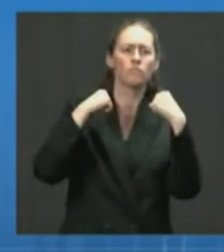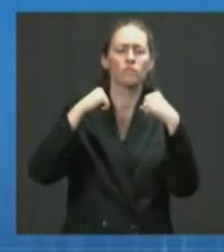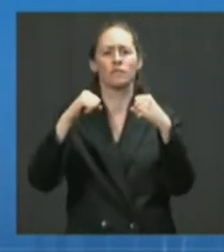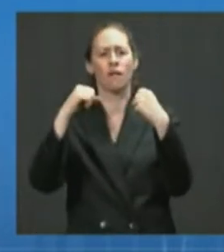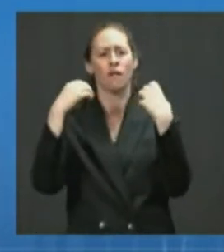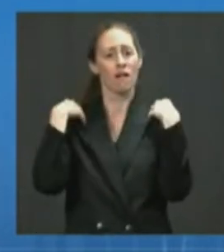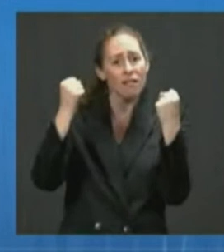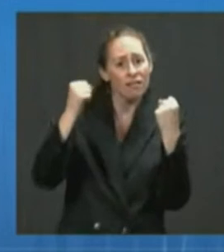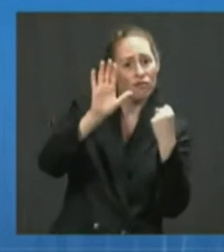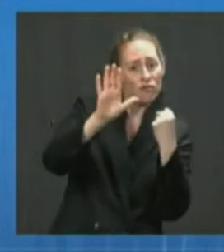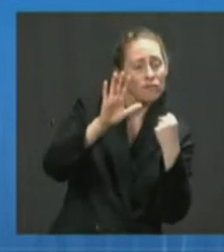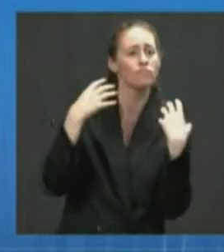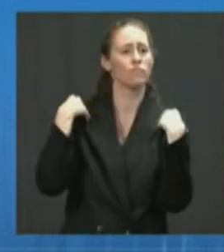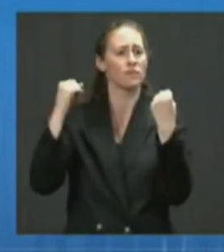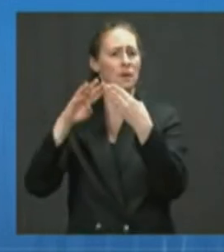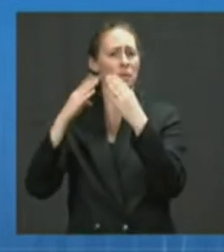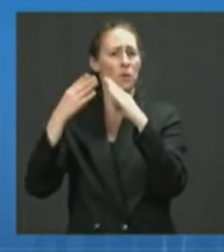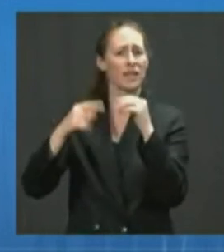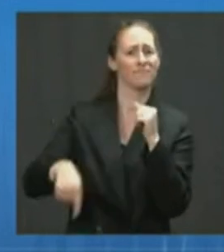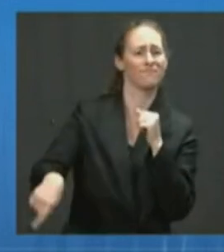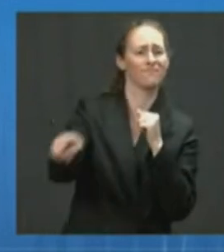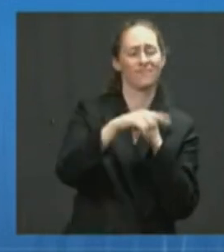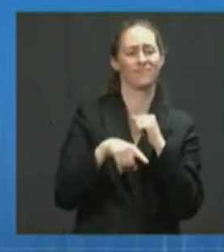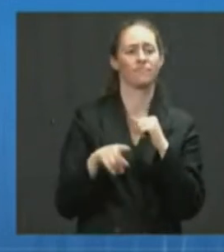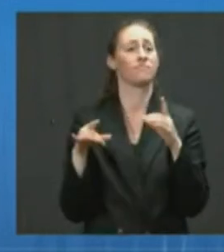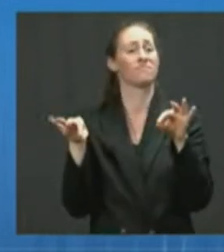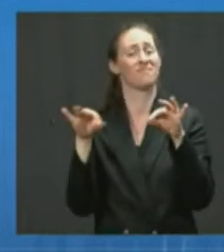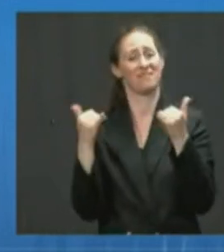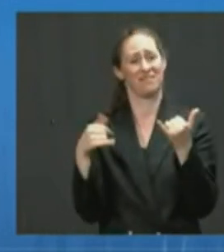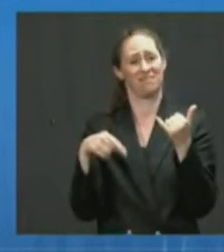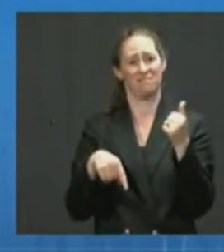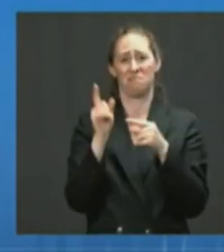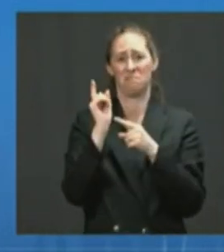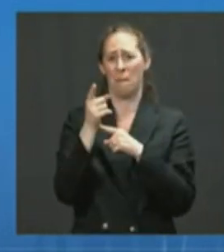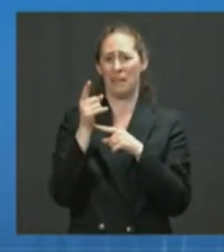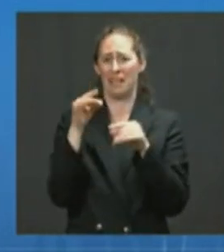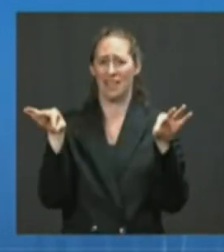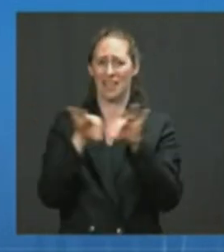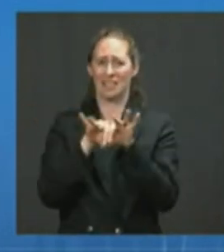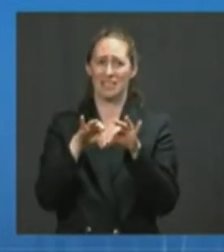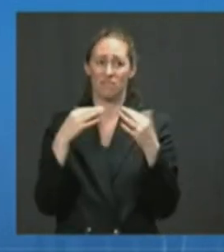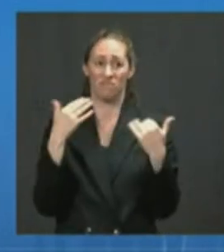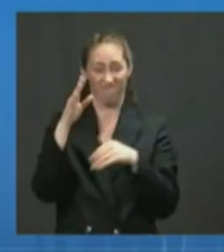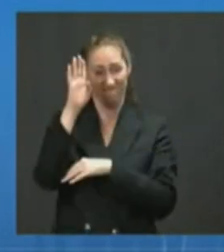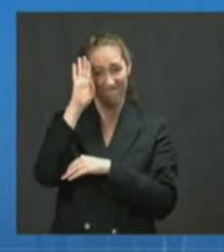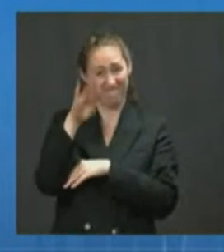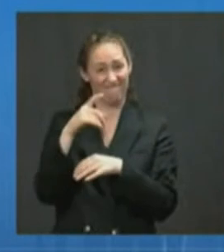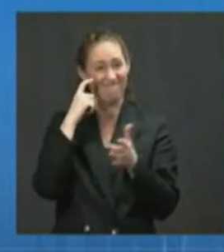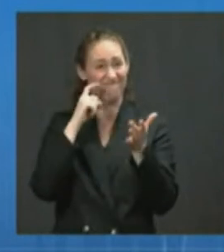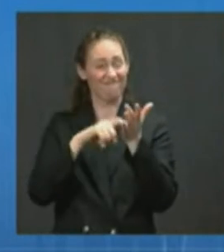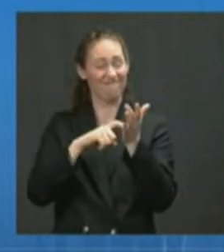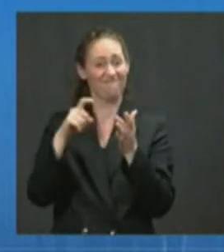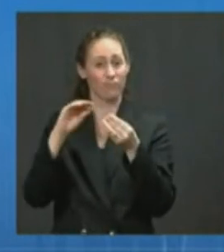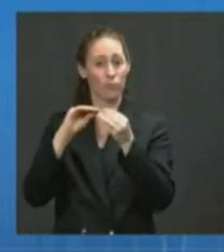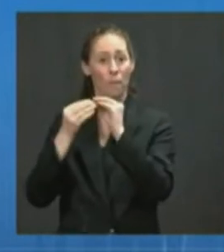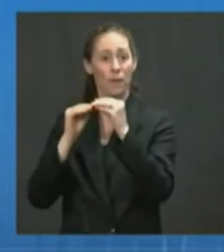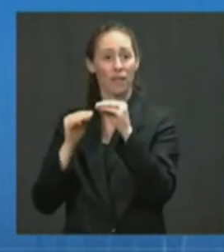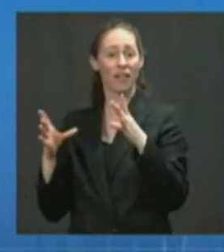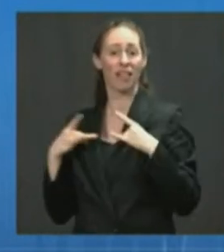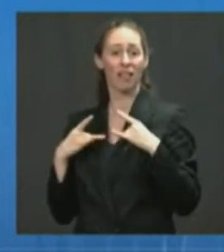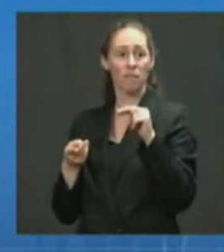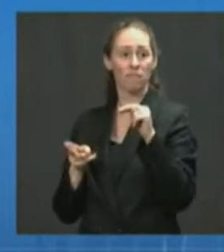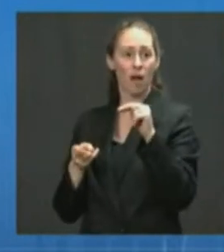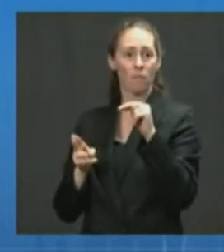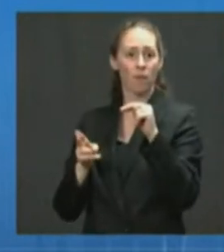are yet at another pivotal moment in this pandemic, with cases rising again and some hospitals reaching their capacity